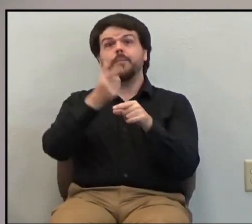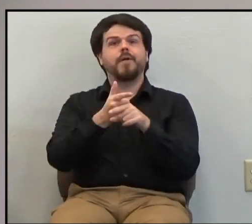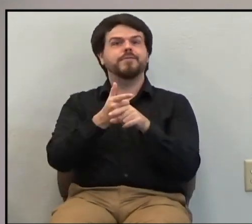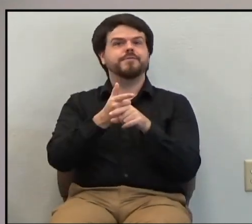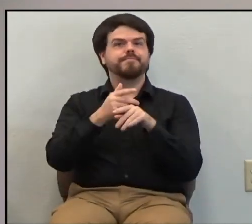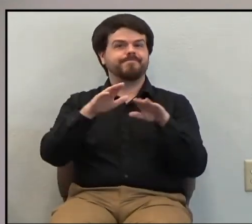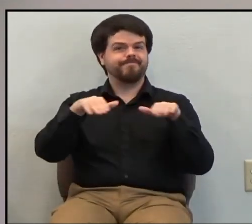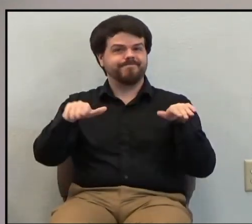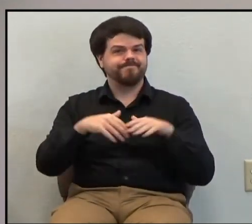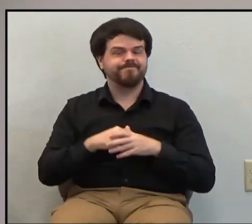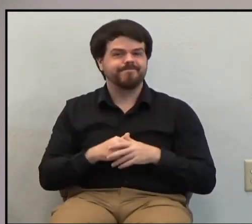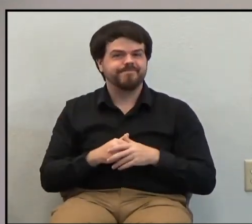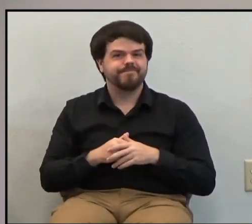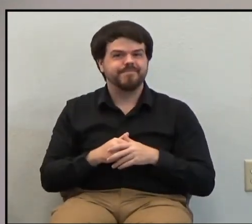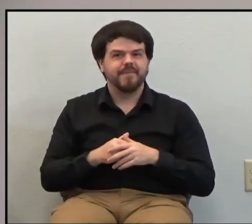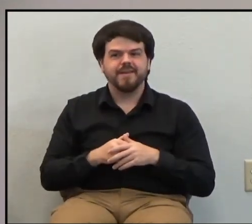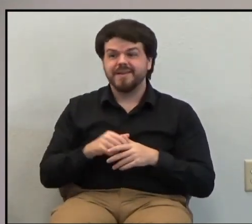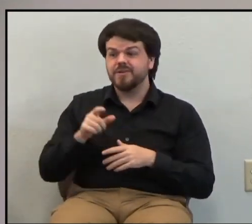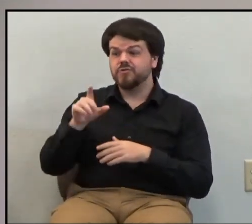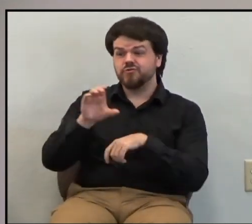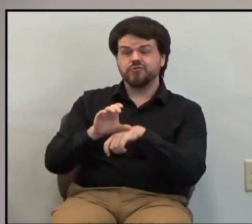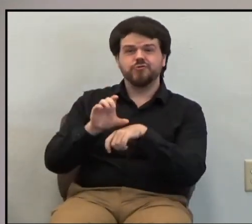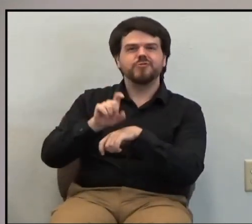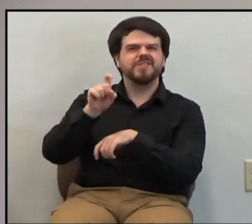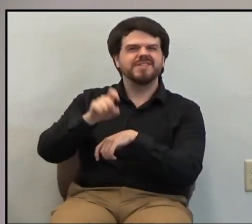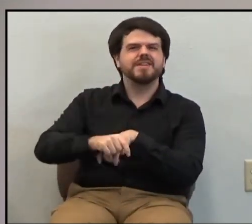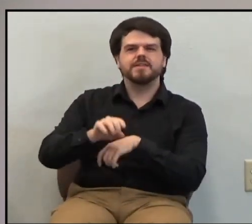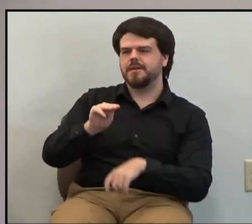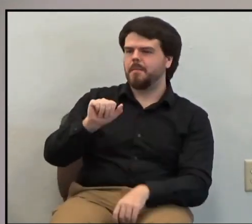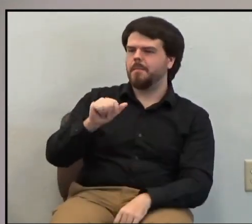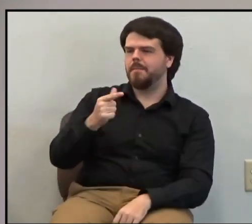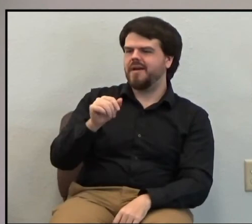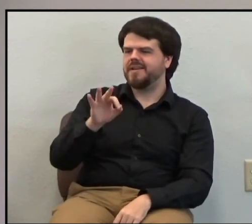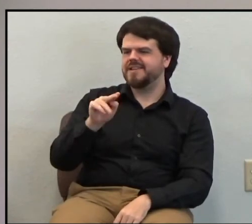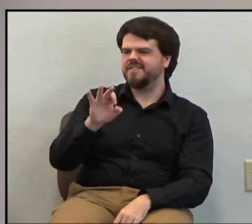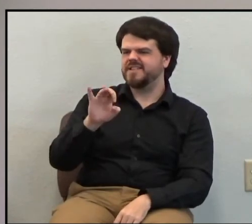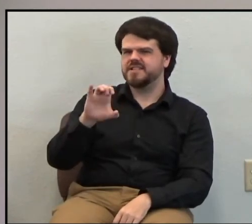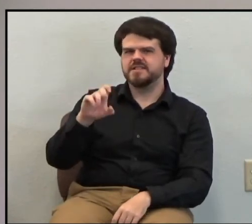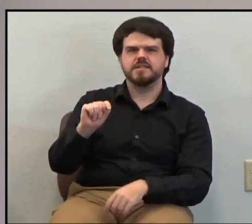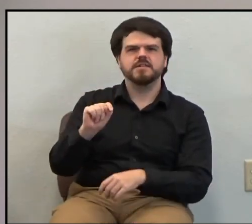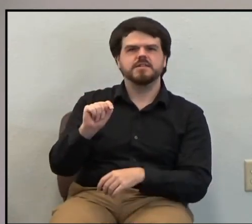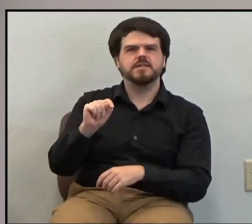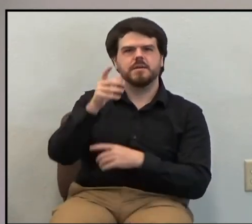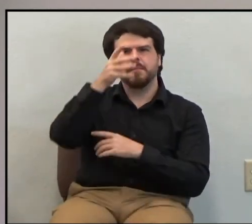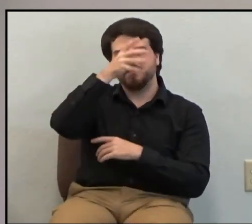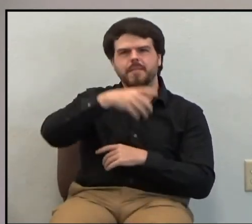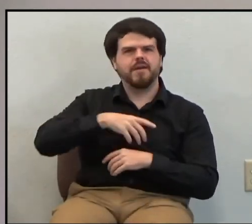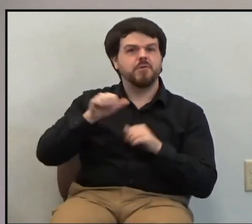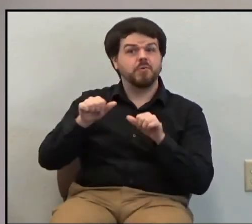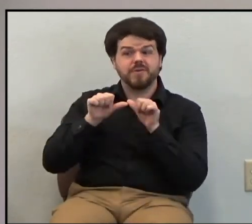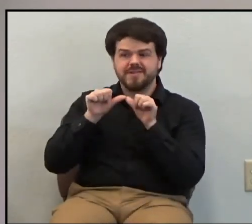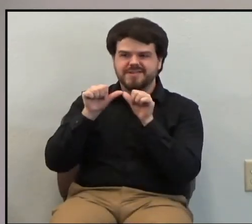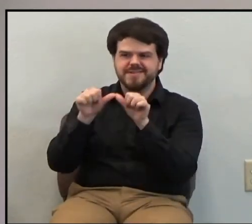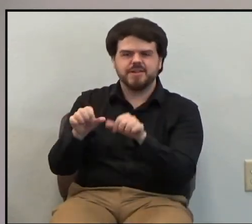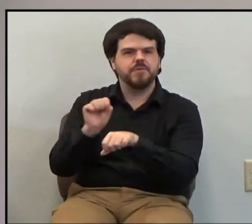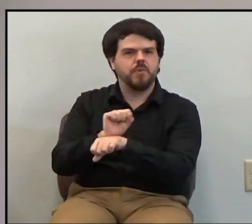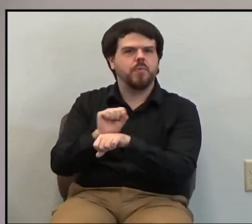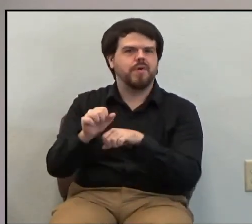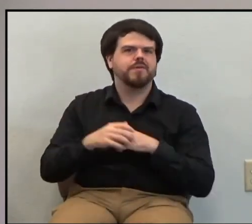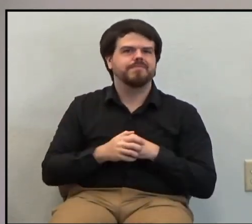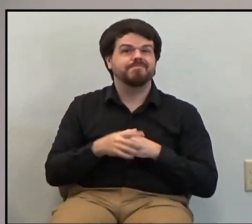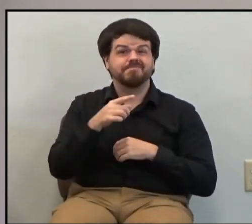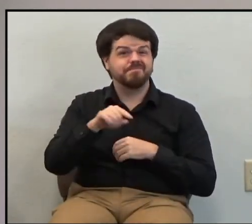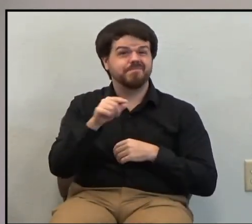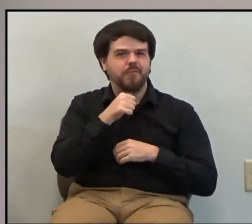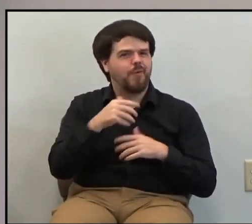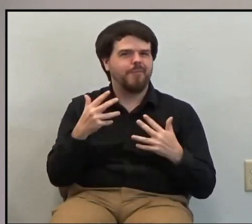the church needs magnificent men who will continue the work. Don't be afraid.